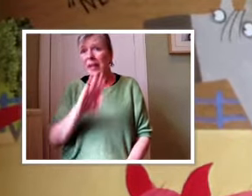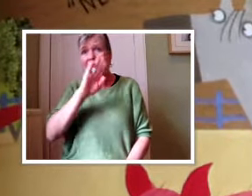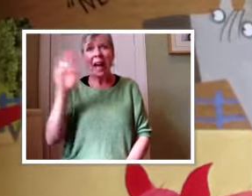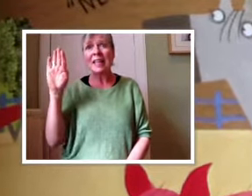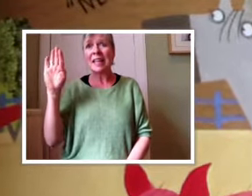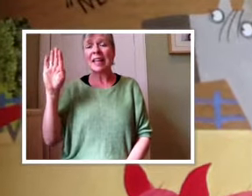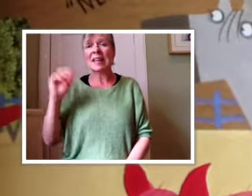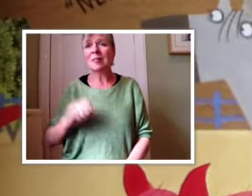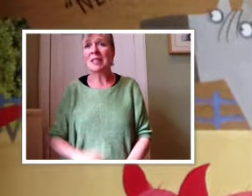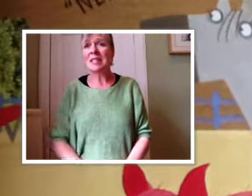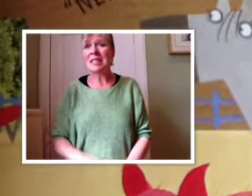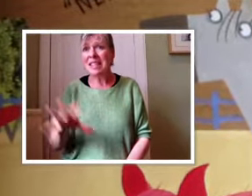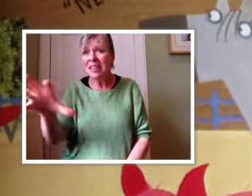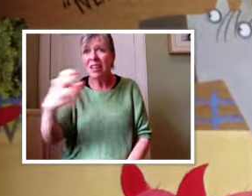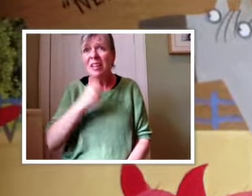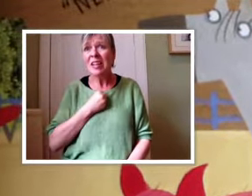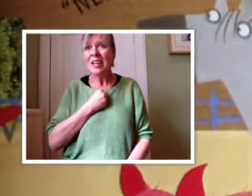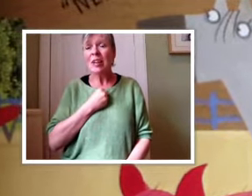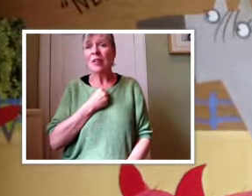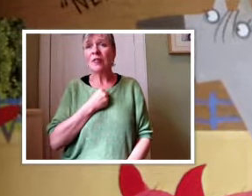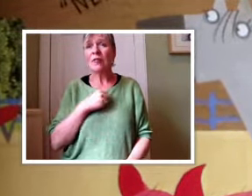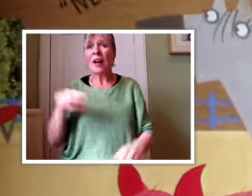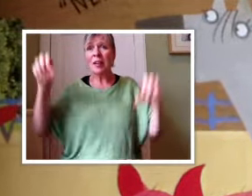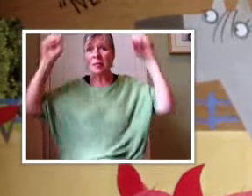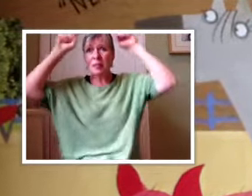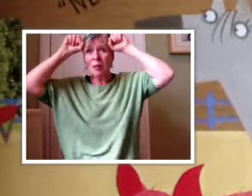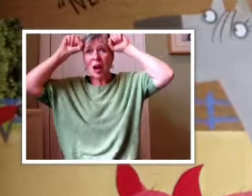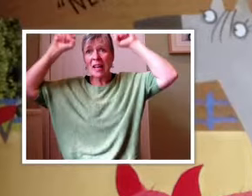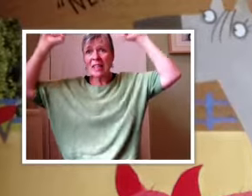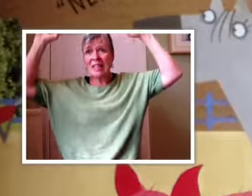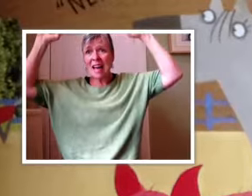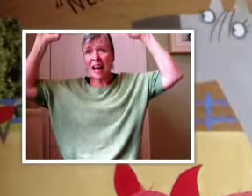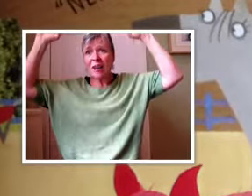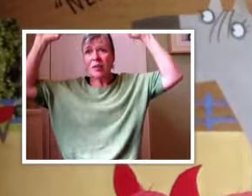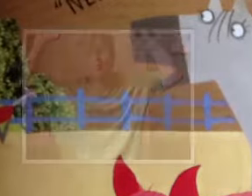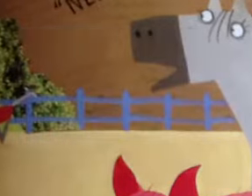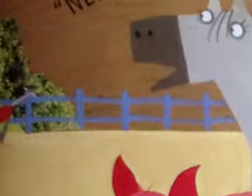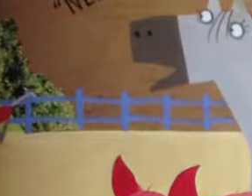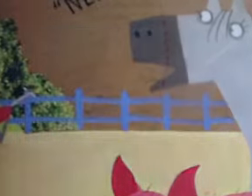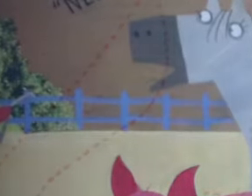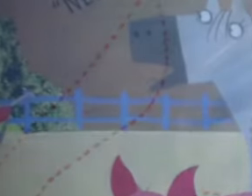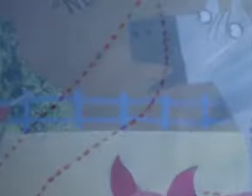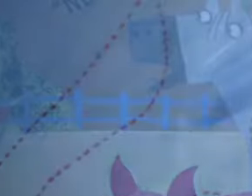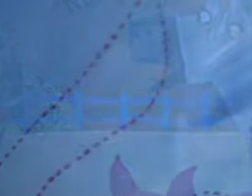We can't let them steal the fine prized cow.